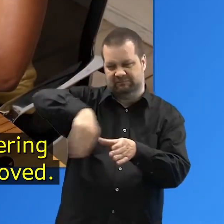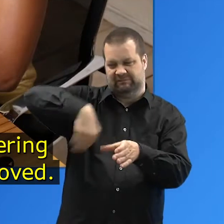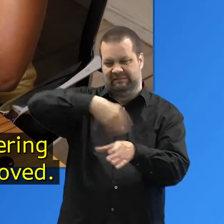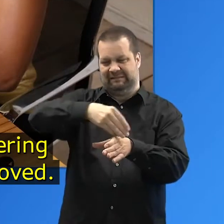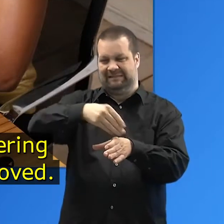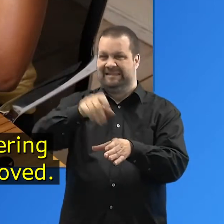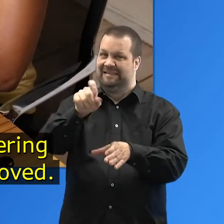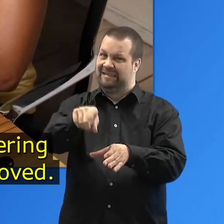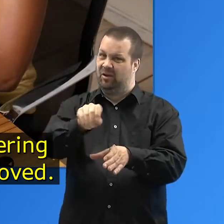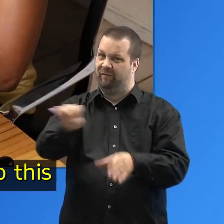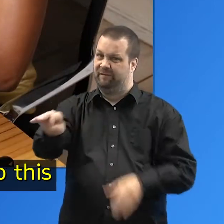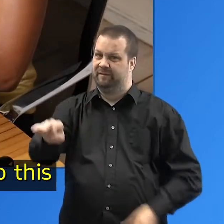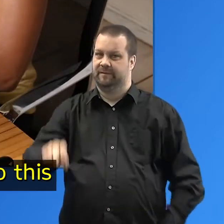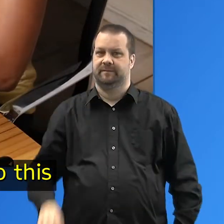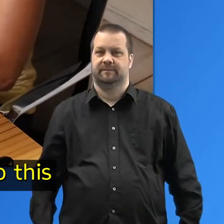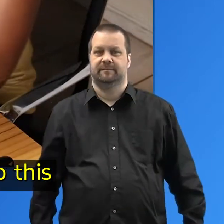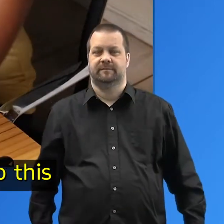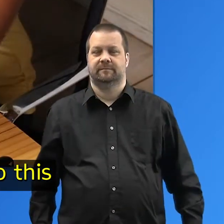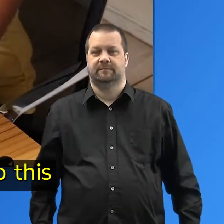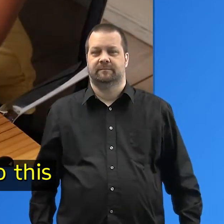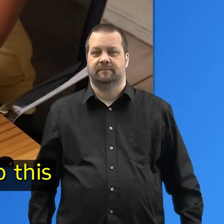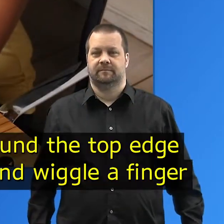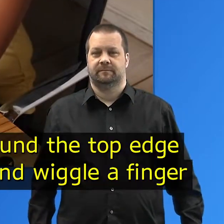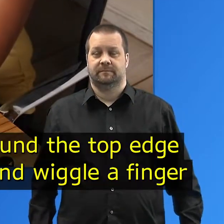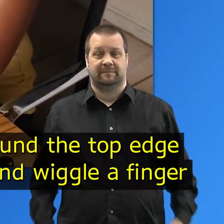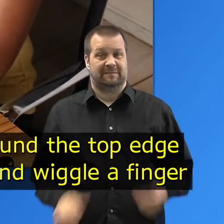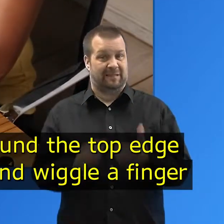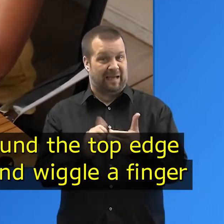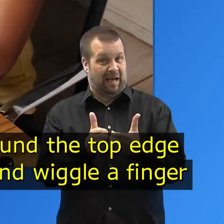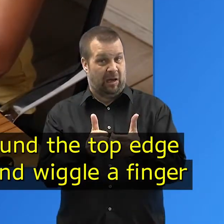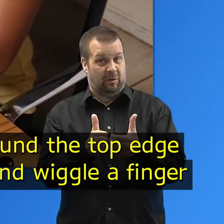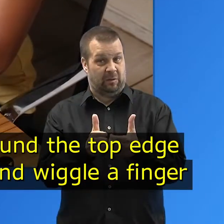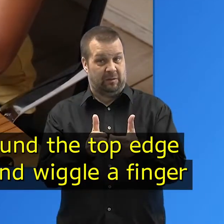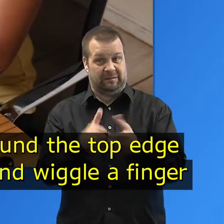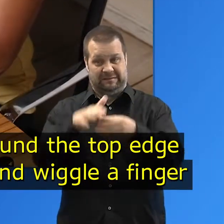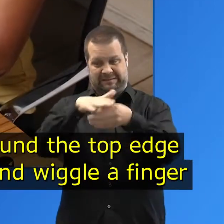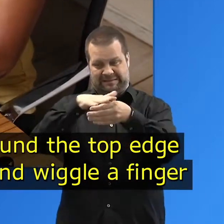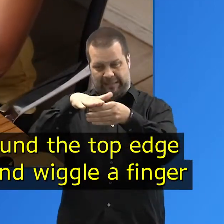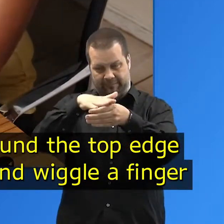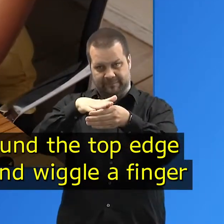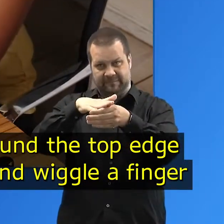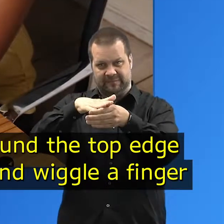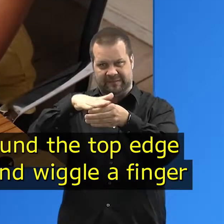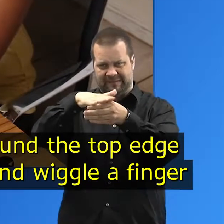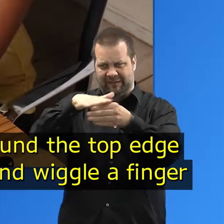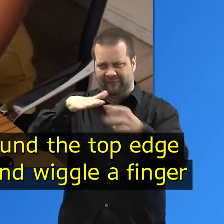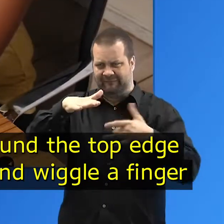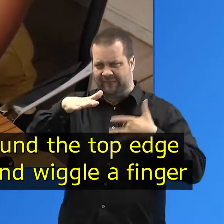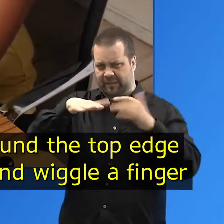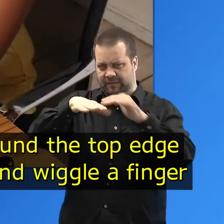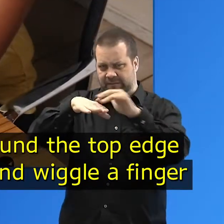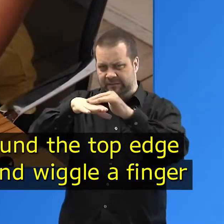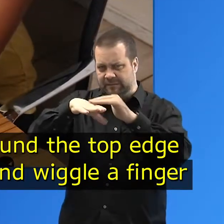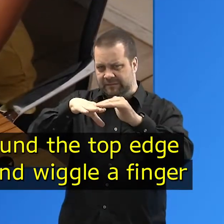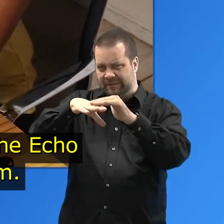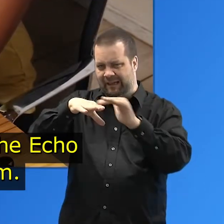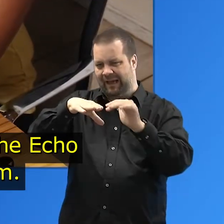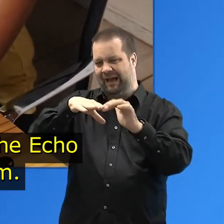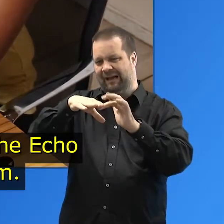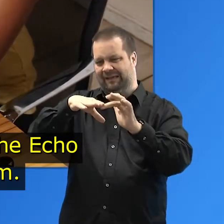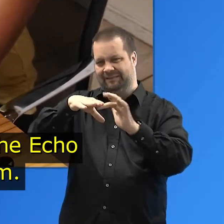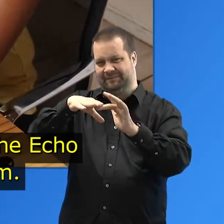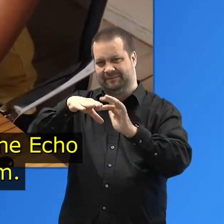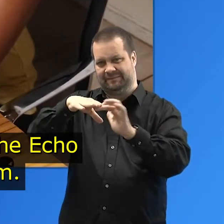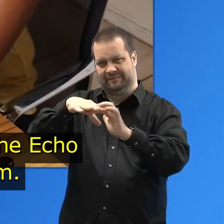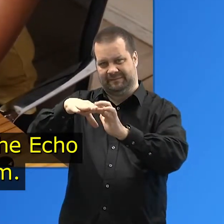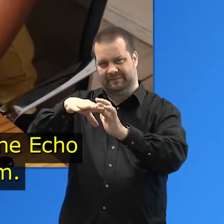needs to be removed. The easiest way to do this is to feel around the top edge of the Echo and wiggle a finger